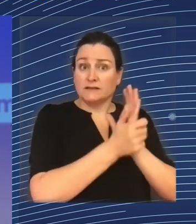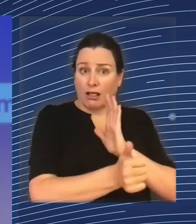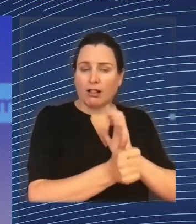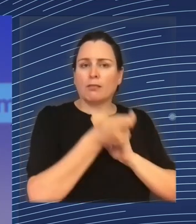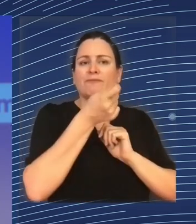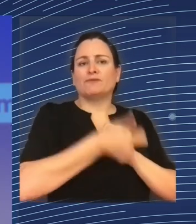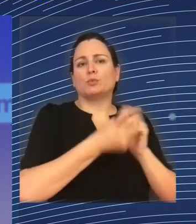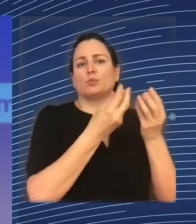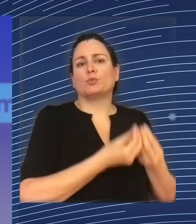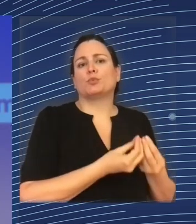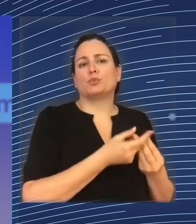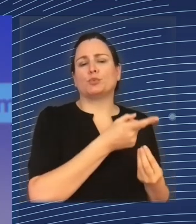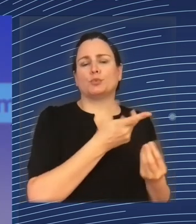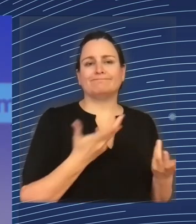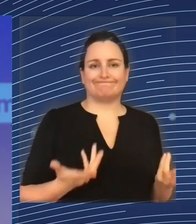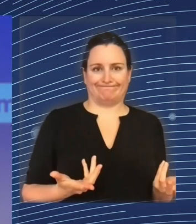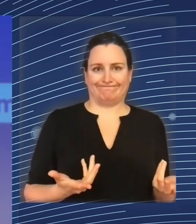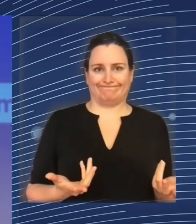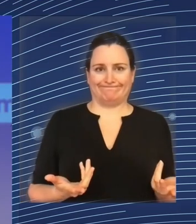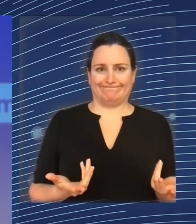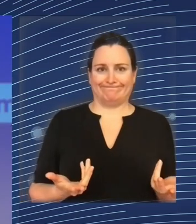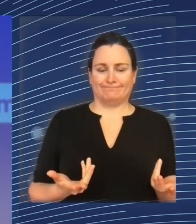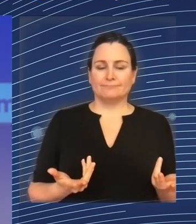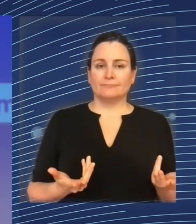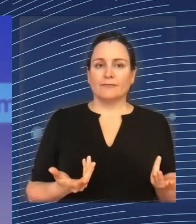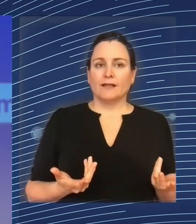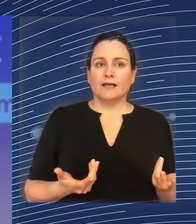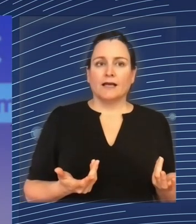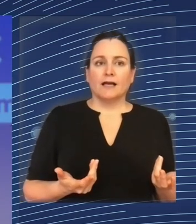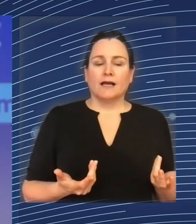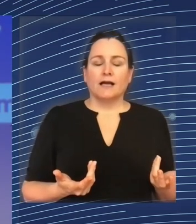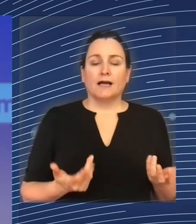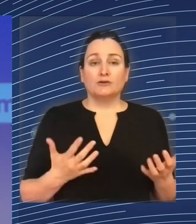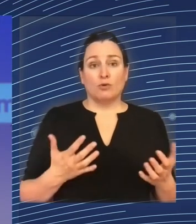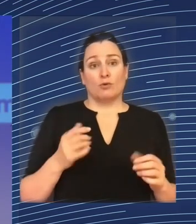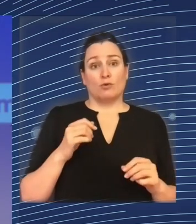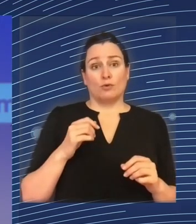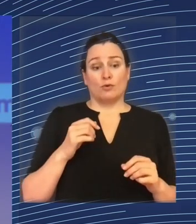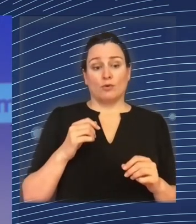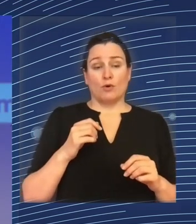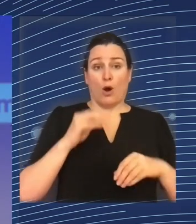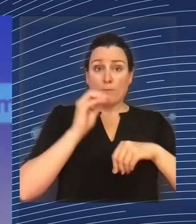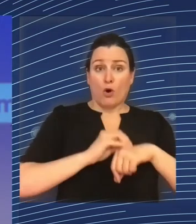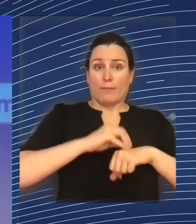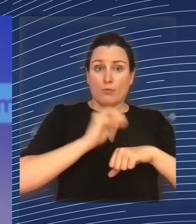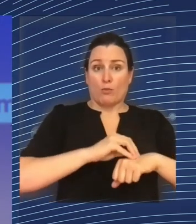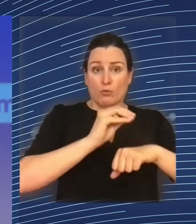the same with the green transition. If we keep on having problems, so if it rains where it has already been pouring,